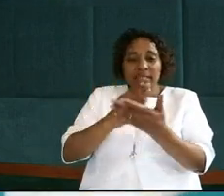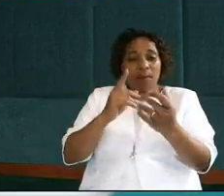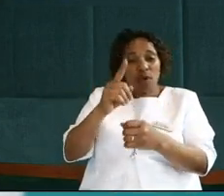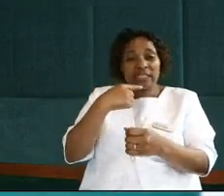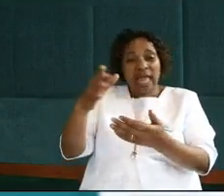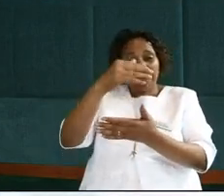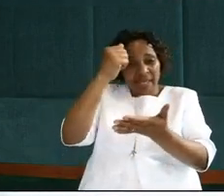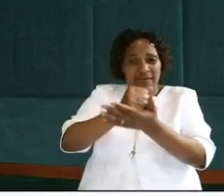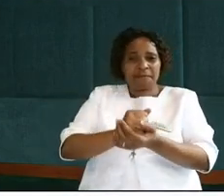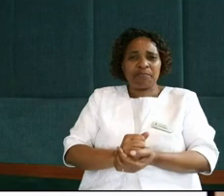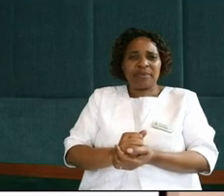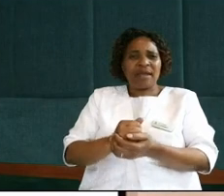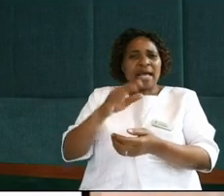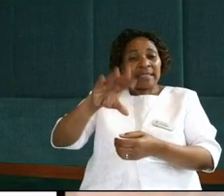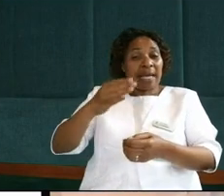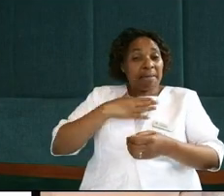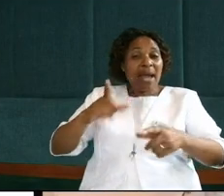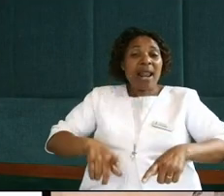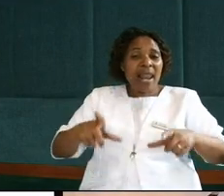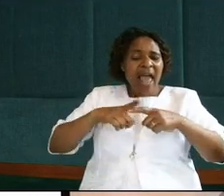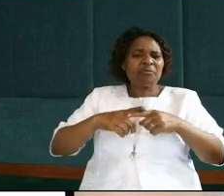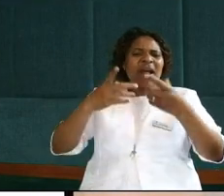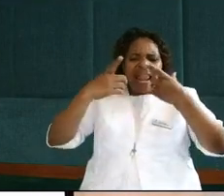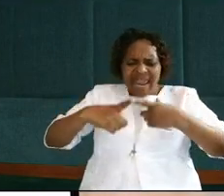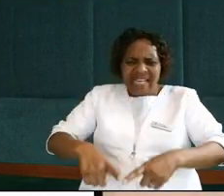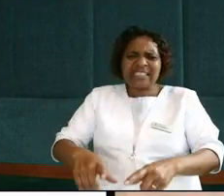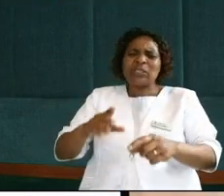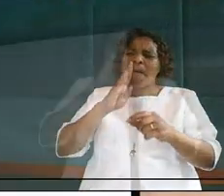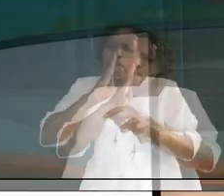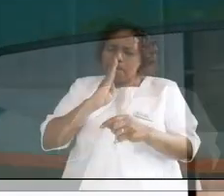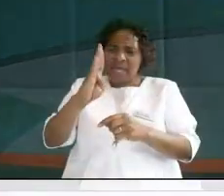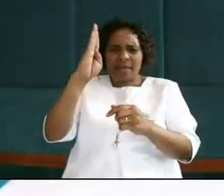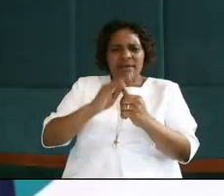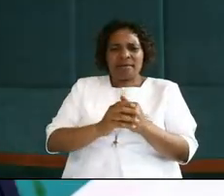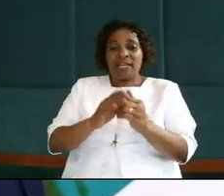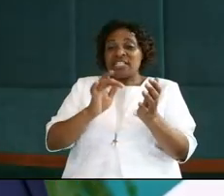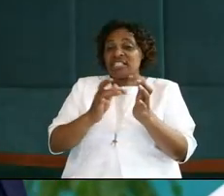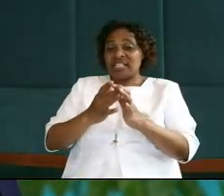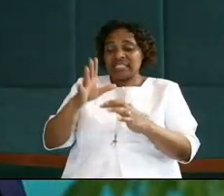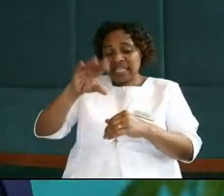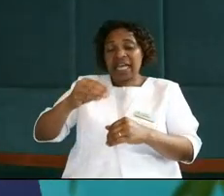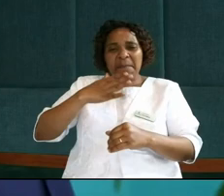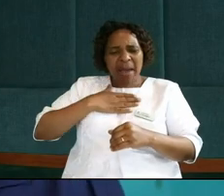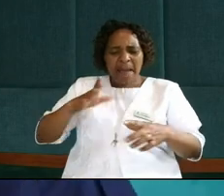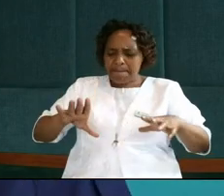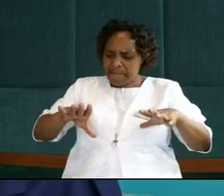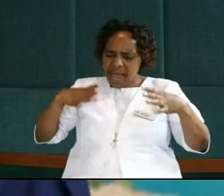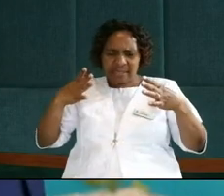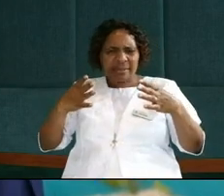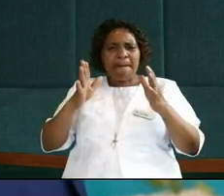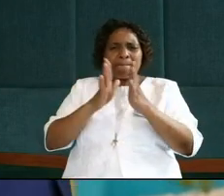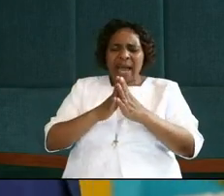Take my life, Jesus, and let it be consecrated to thee, Jesus, take my head, take my hands,